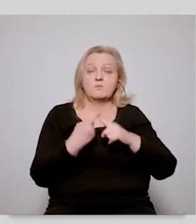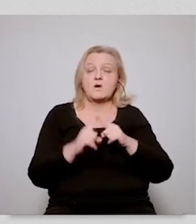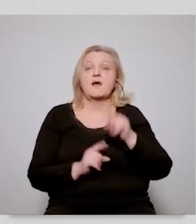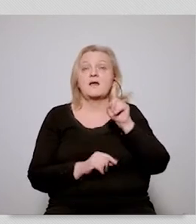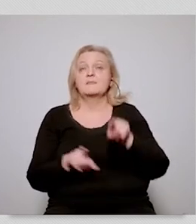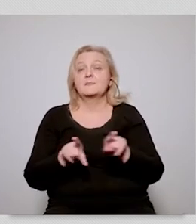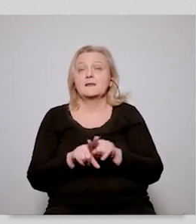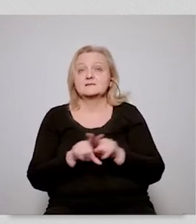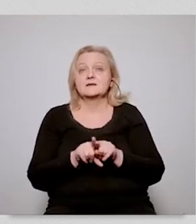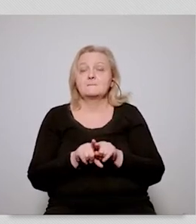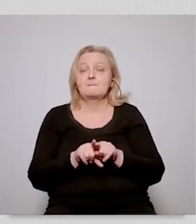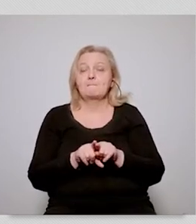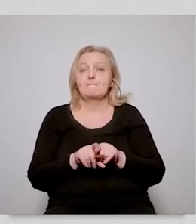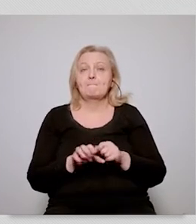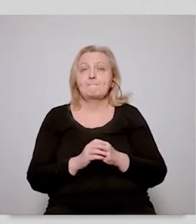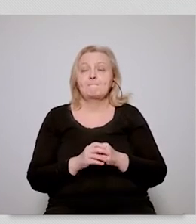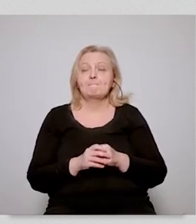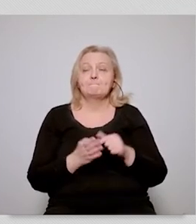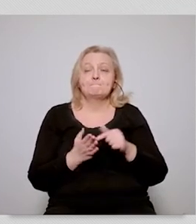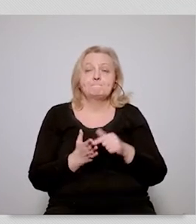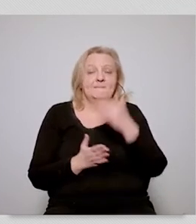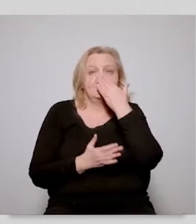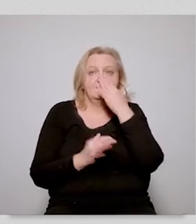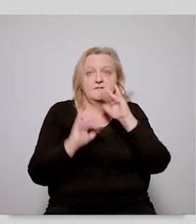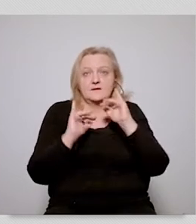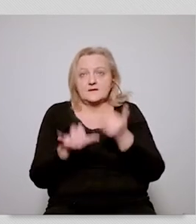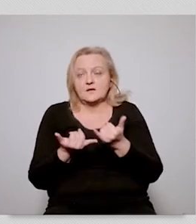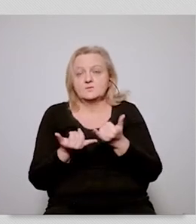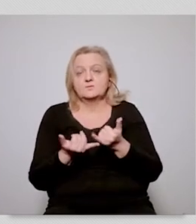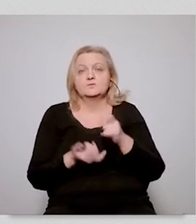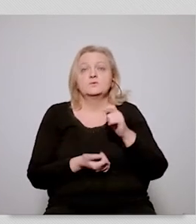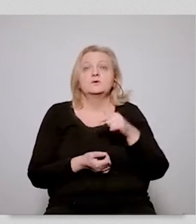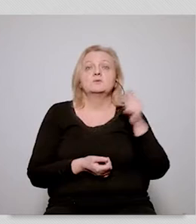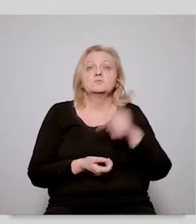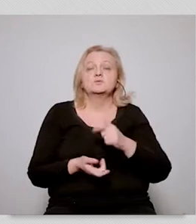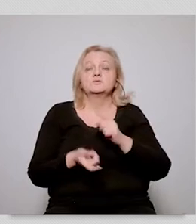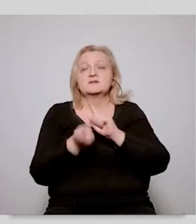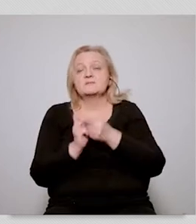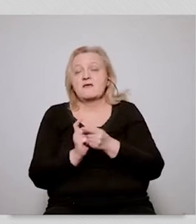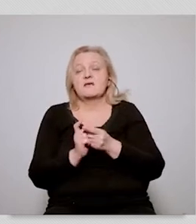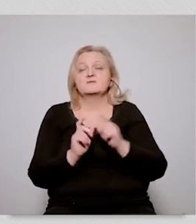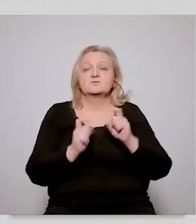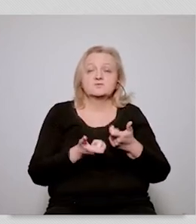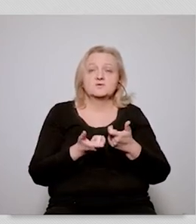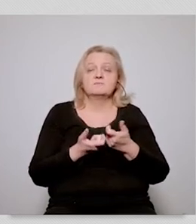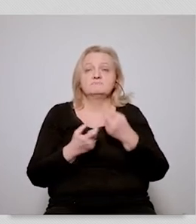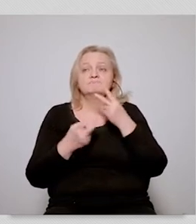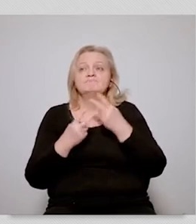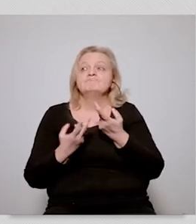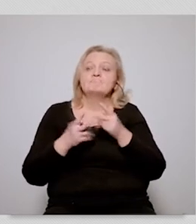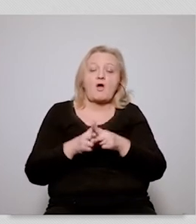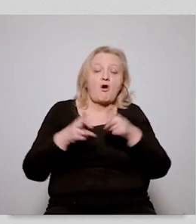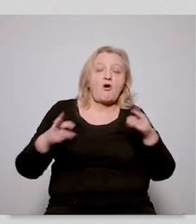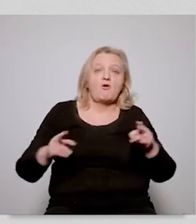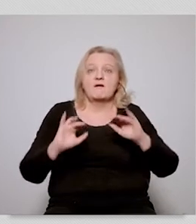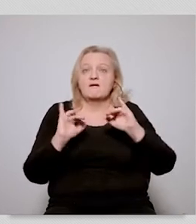it's a political and social uh consequences but you analyze the transition itself you